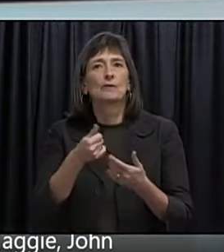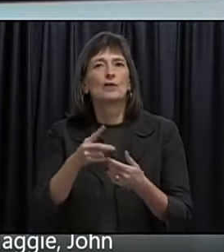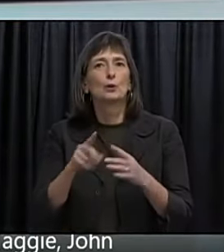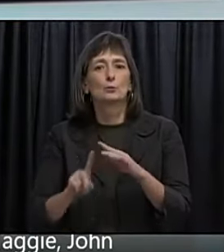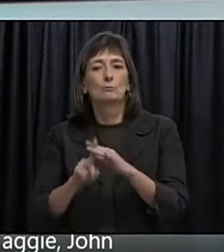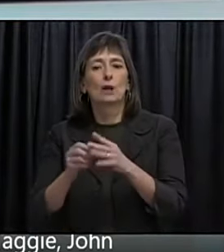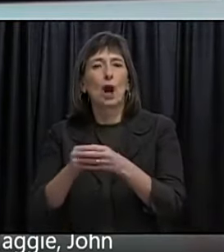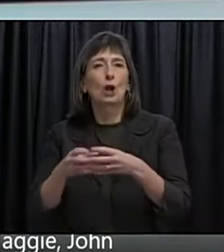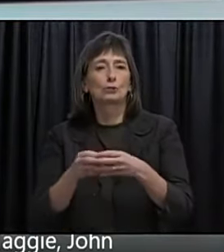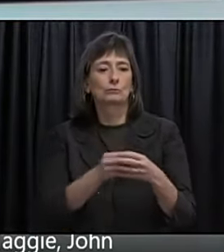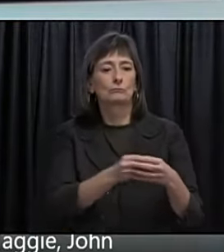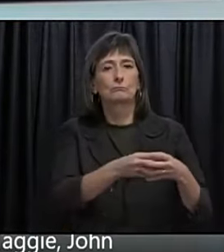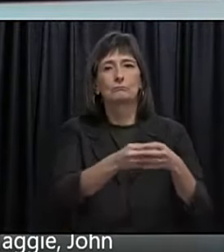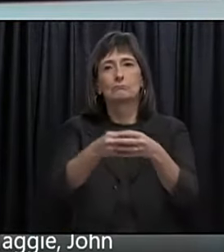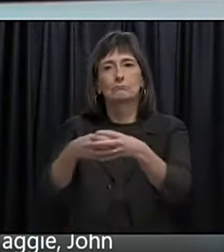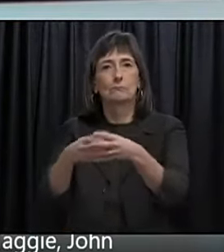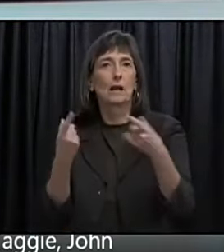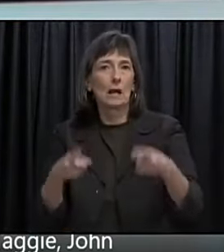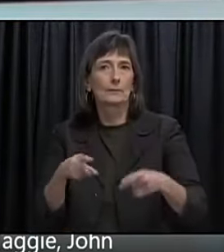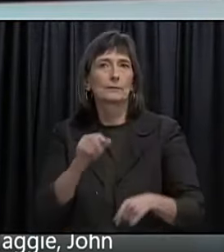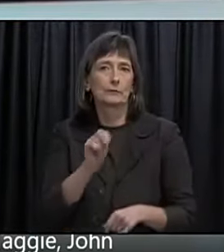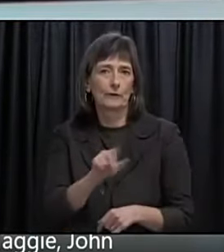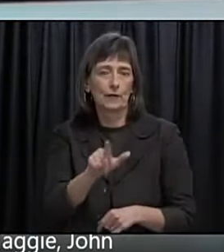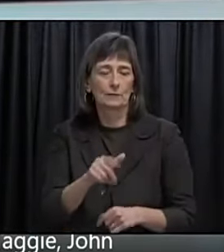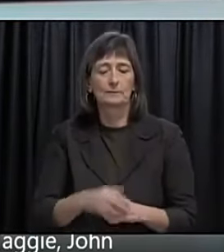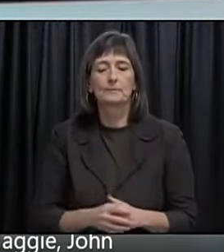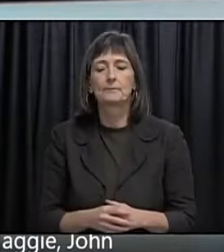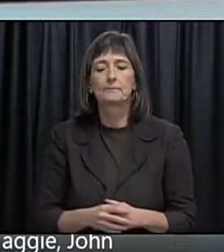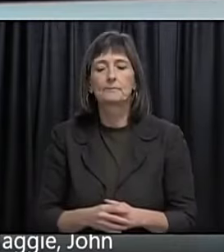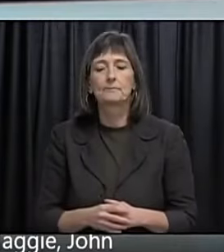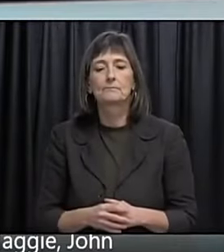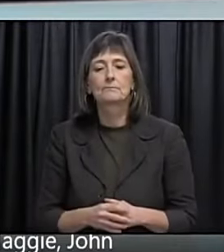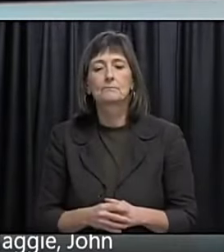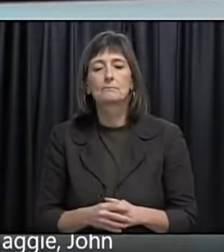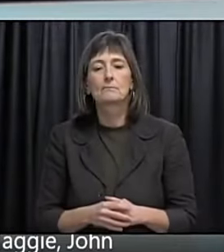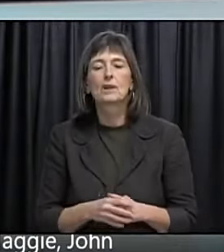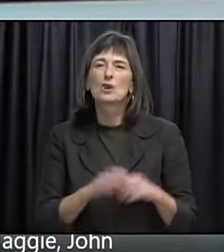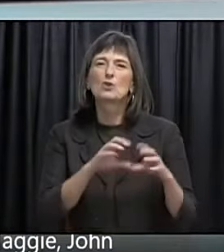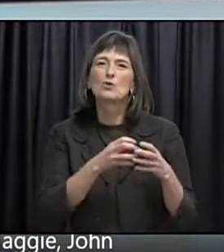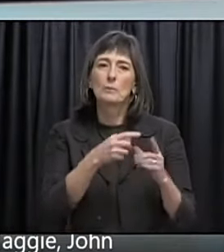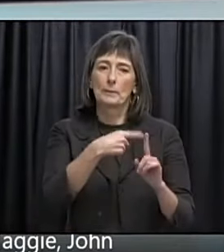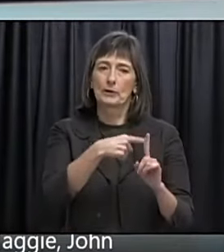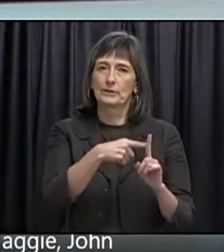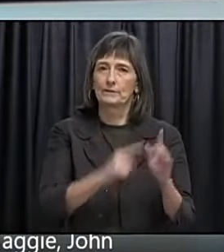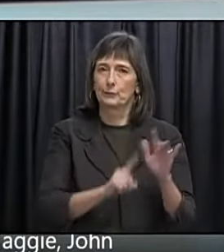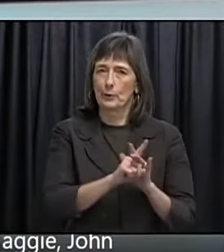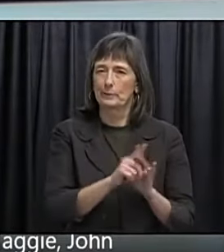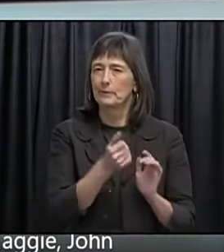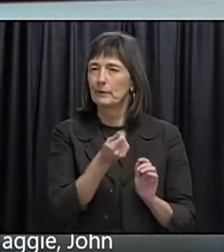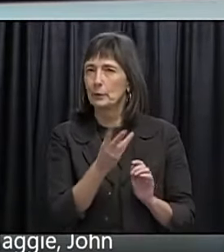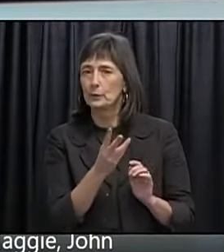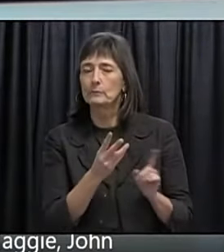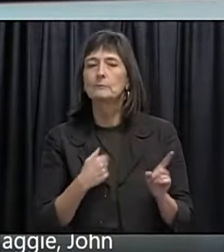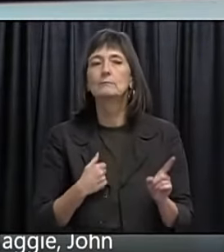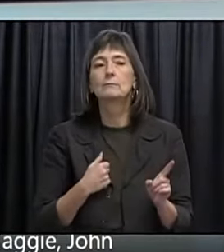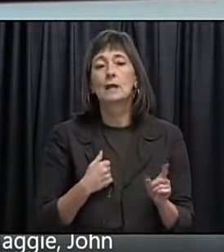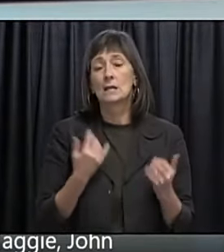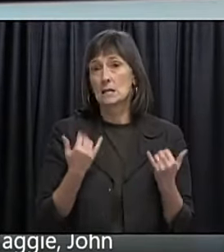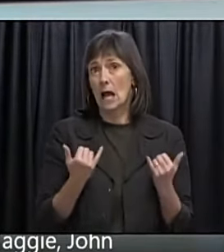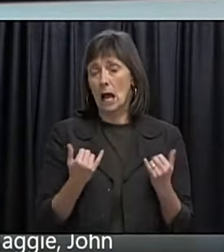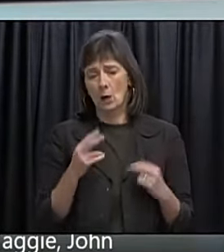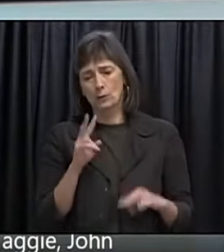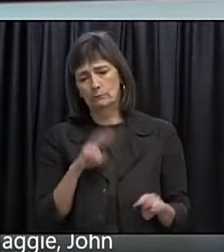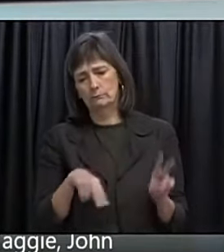been groups of positive tech. And one of the things that has become apparent.